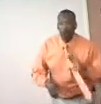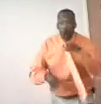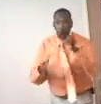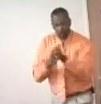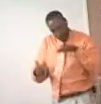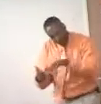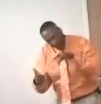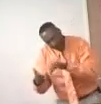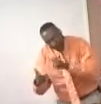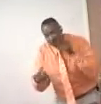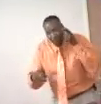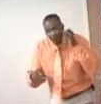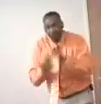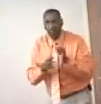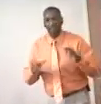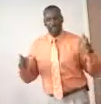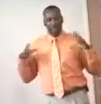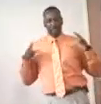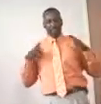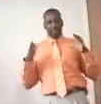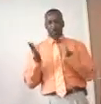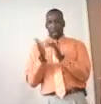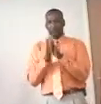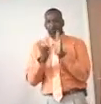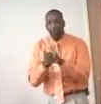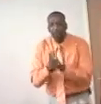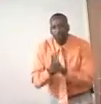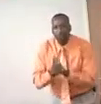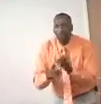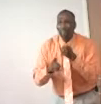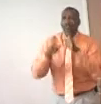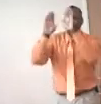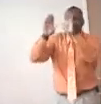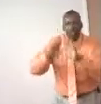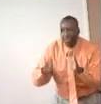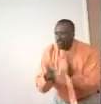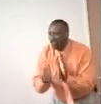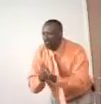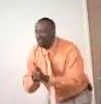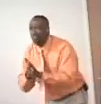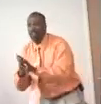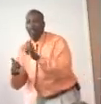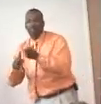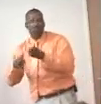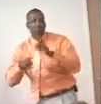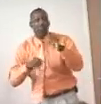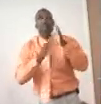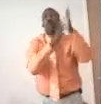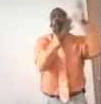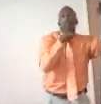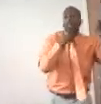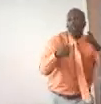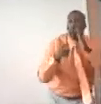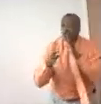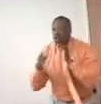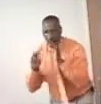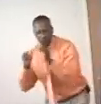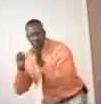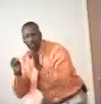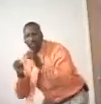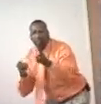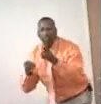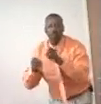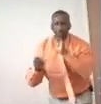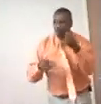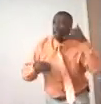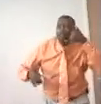All that word you heard from vacation Bible school and from Sunday school and from your grandmama talking to